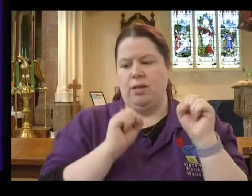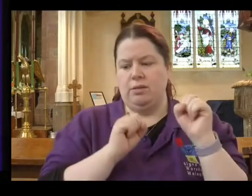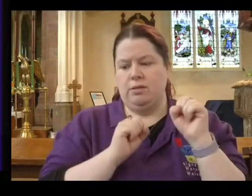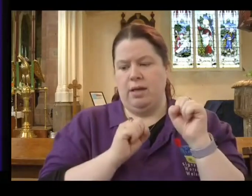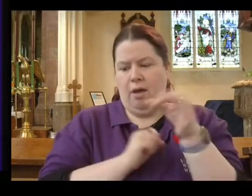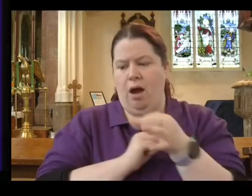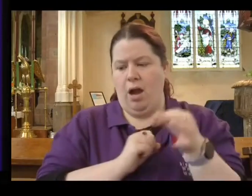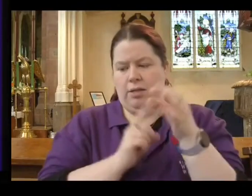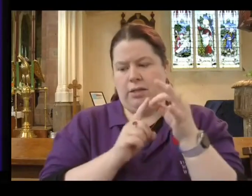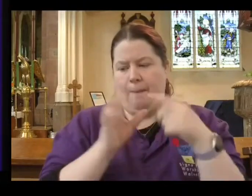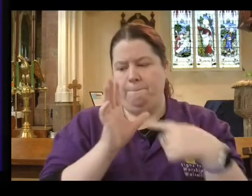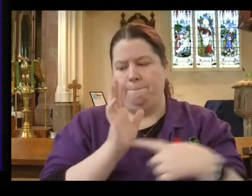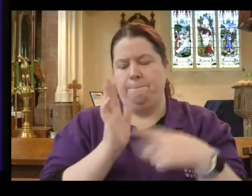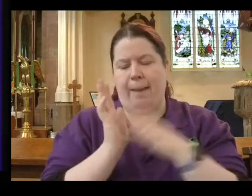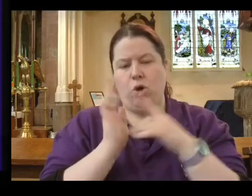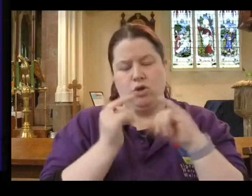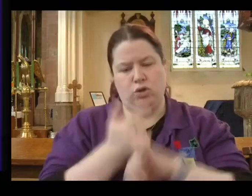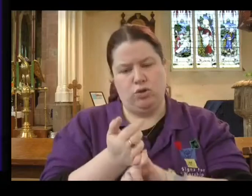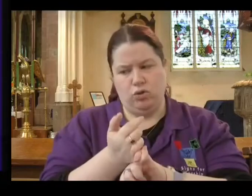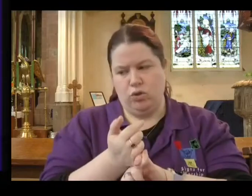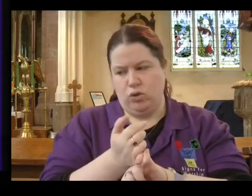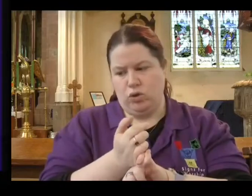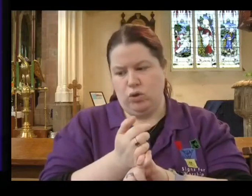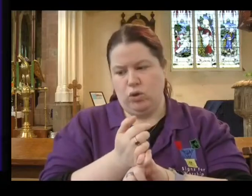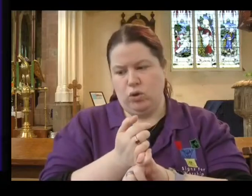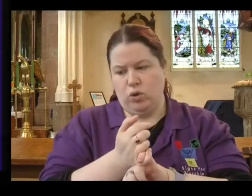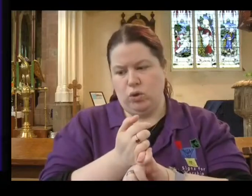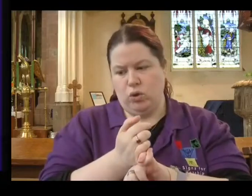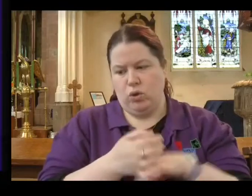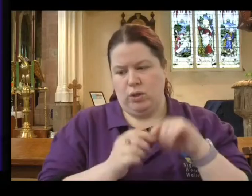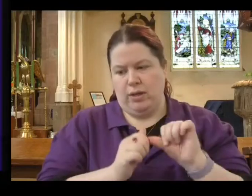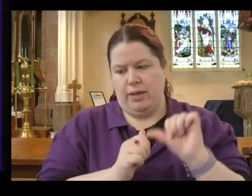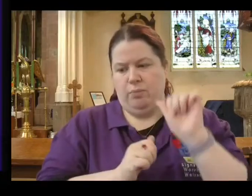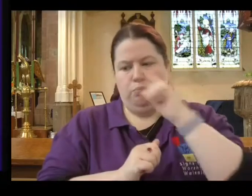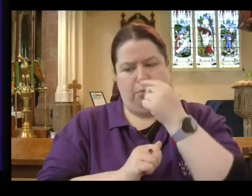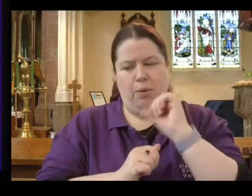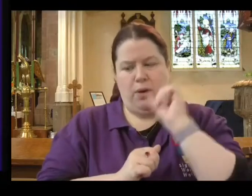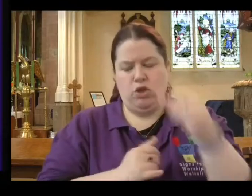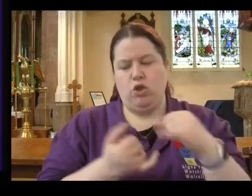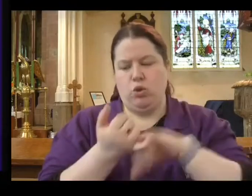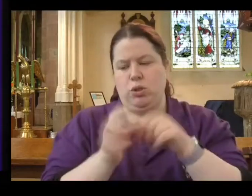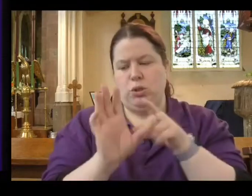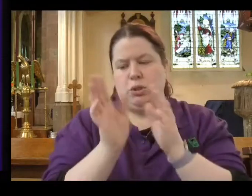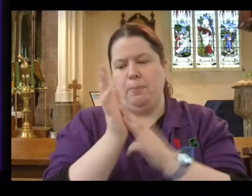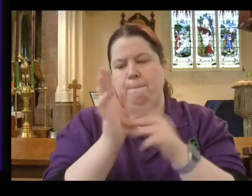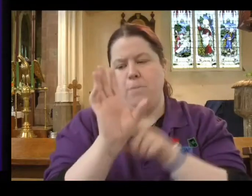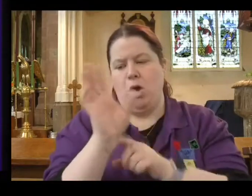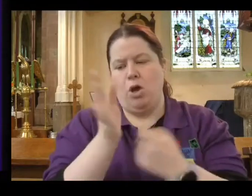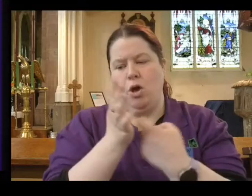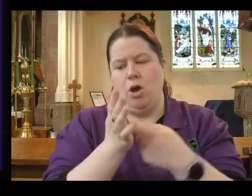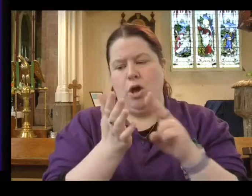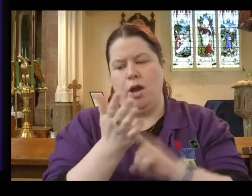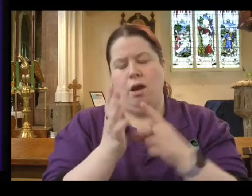Patmos, opposite Ephesus. And from there the letter has probably been carried to Smyrna. If can see Smyrna.